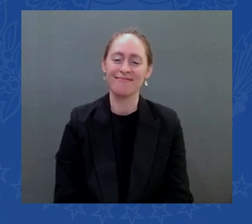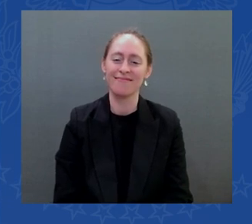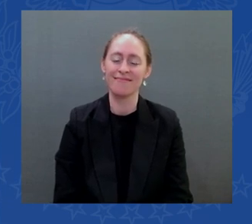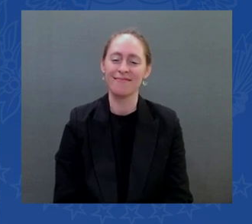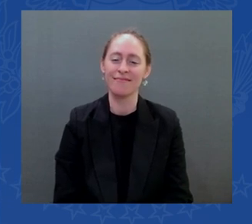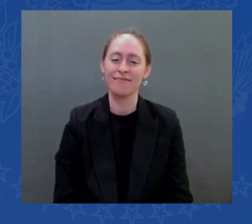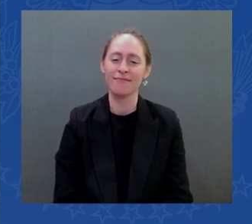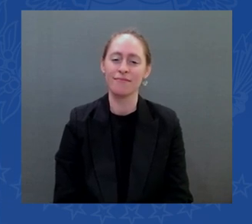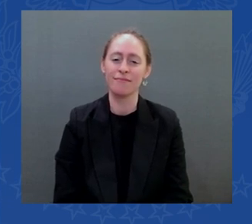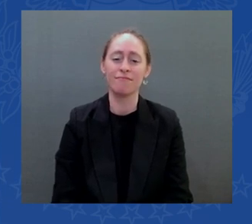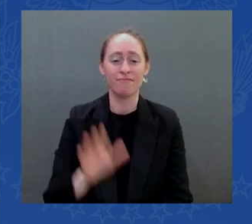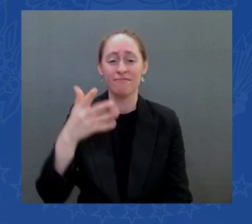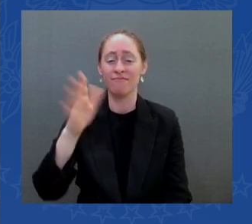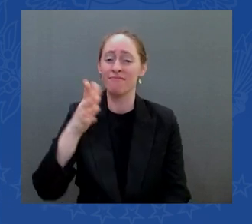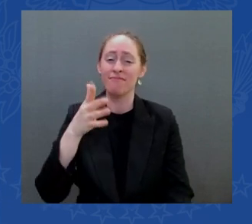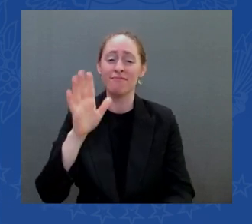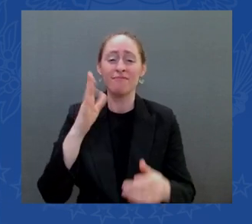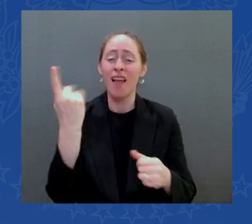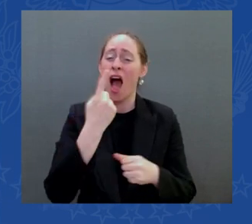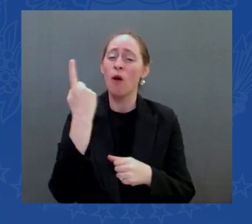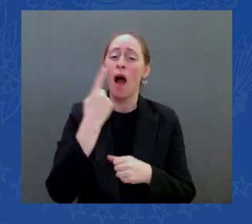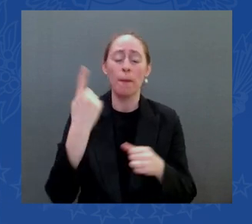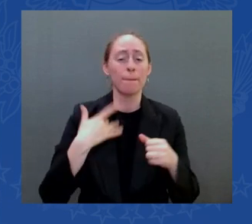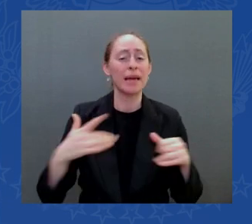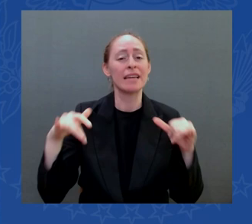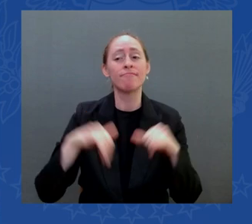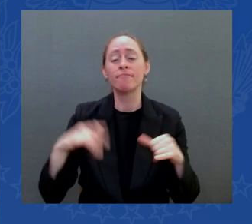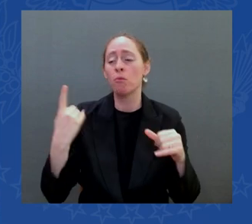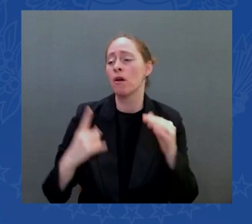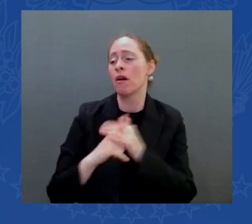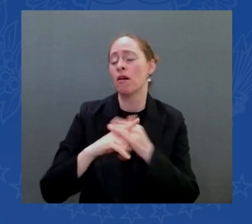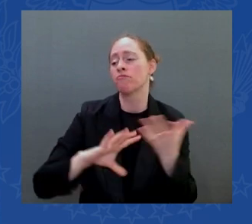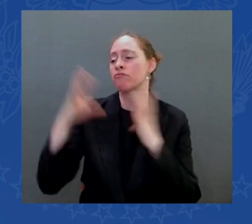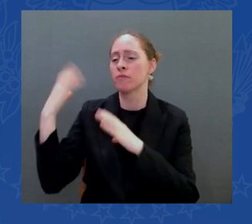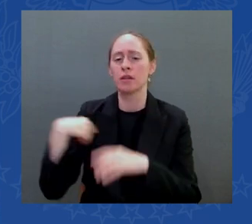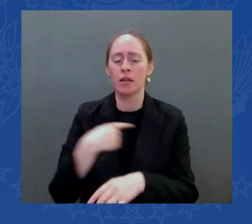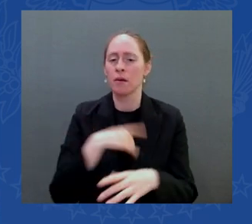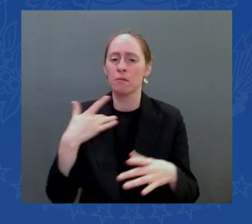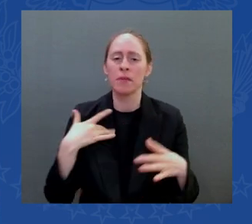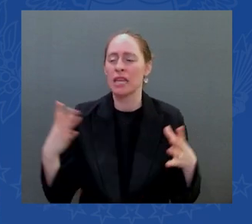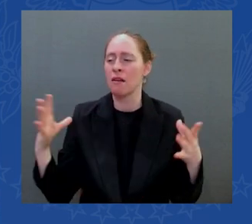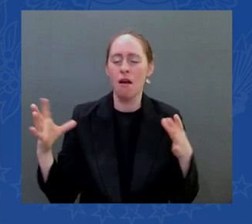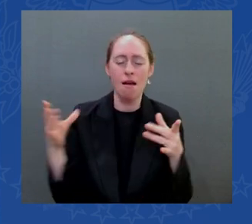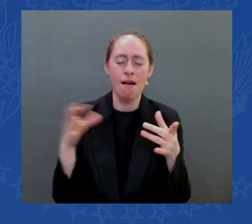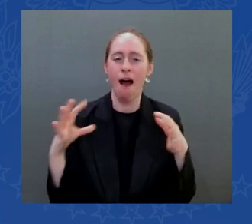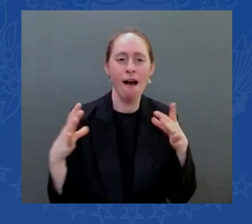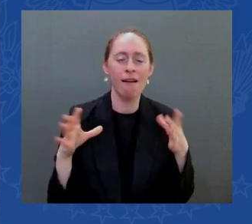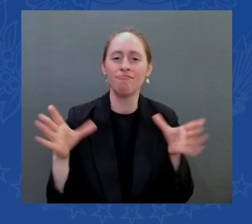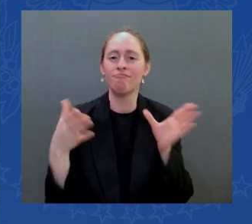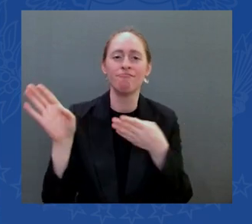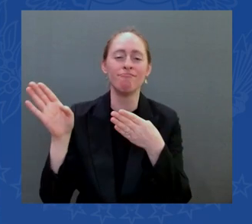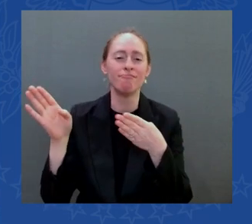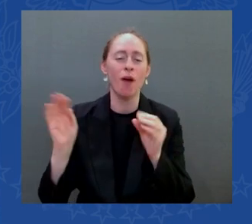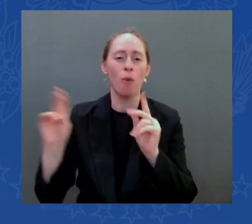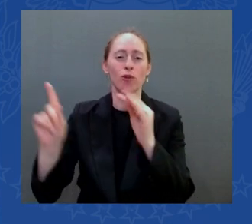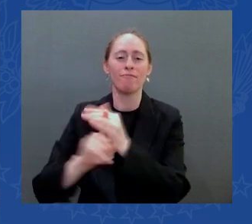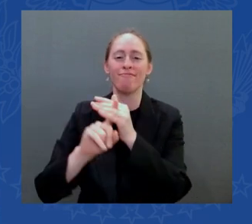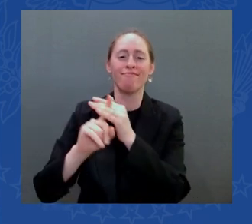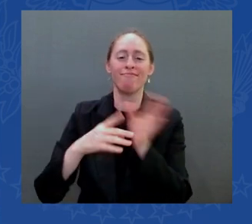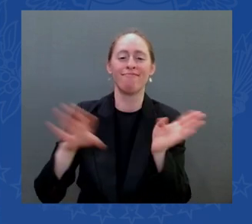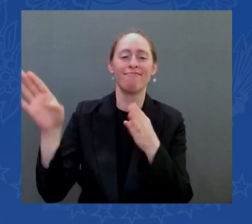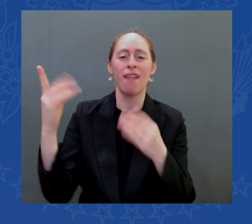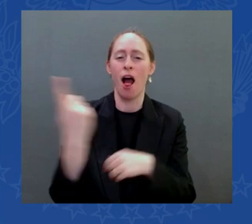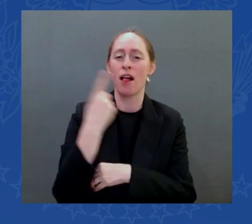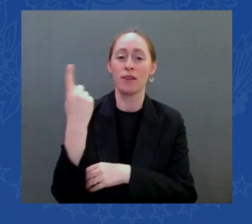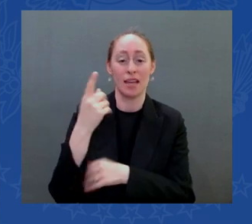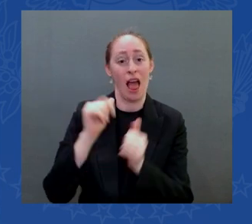that's exactly what we're going to do today if we do it together it's about being together the united states of america